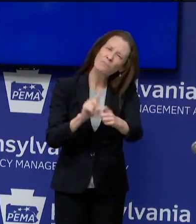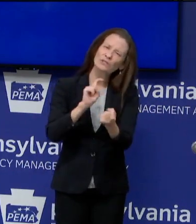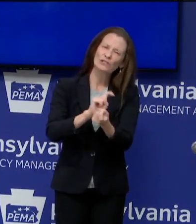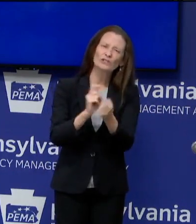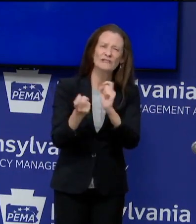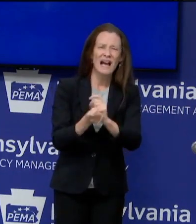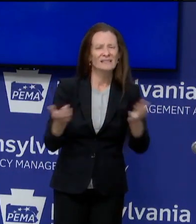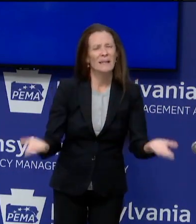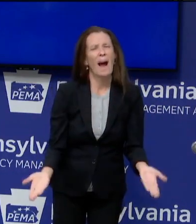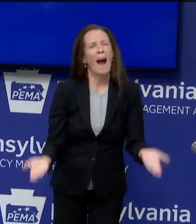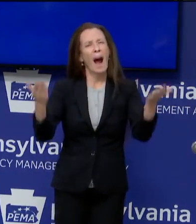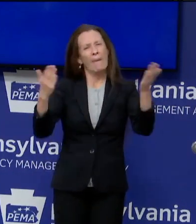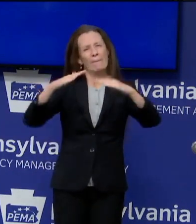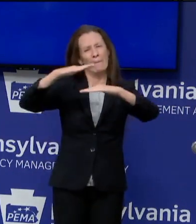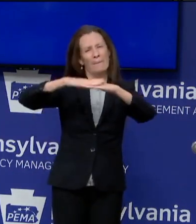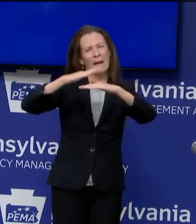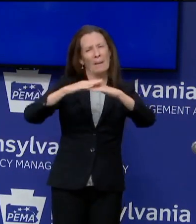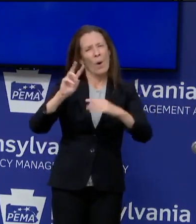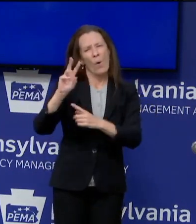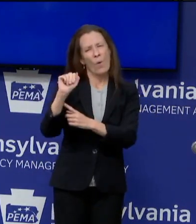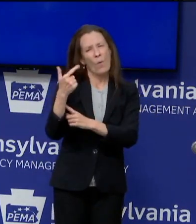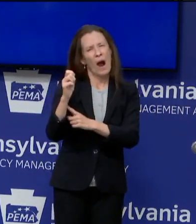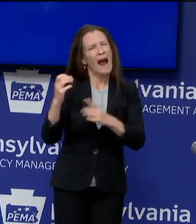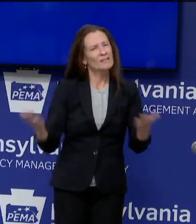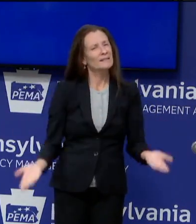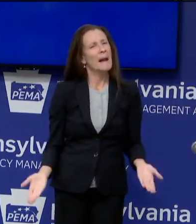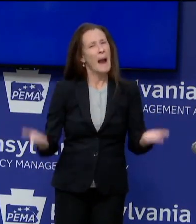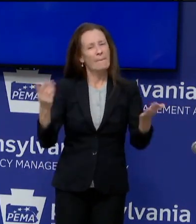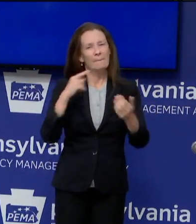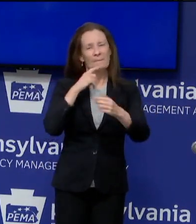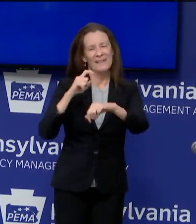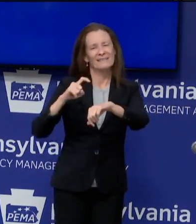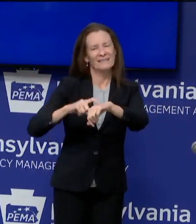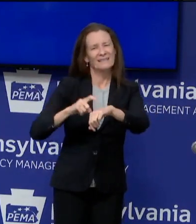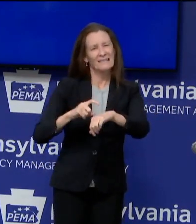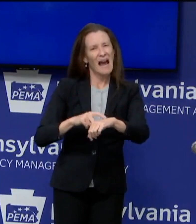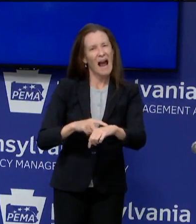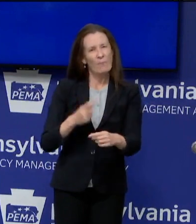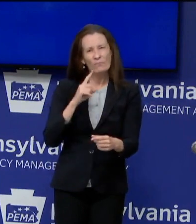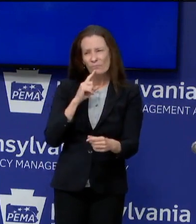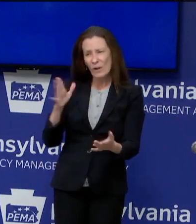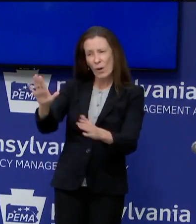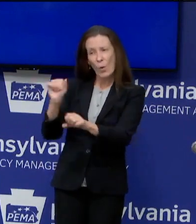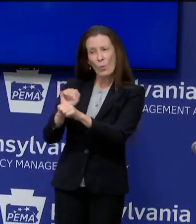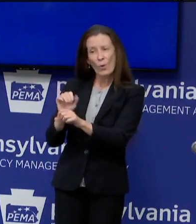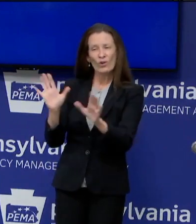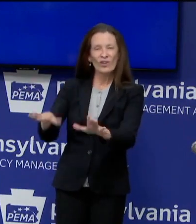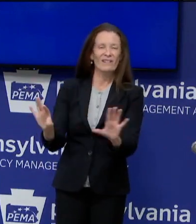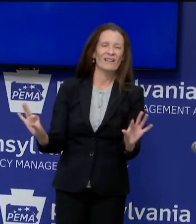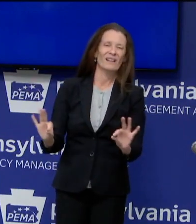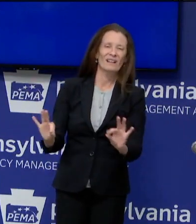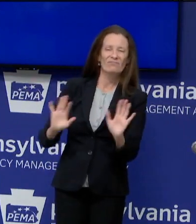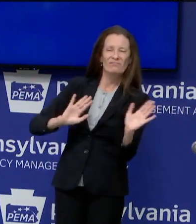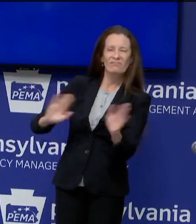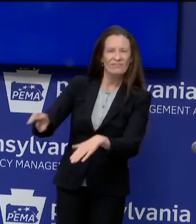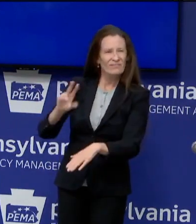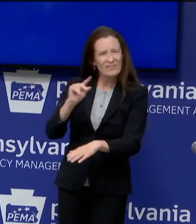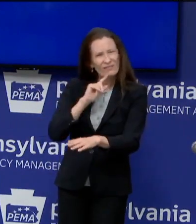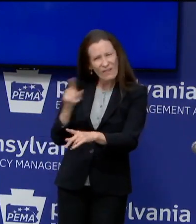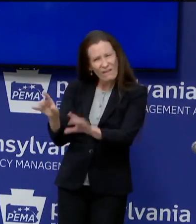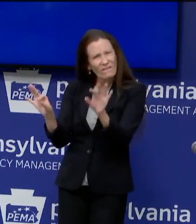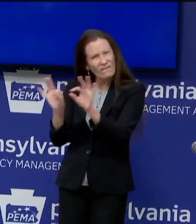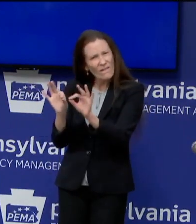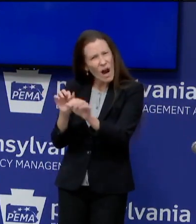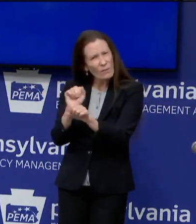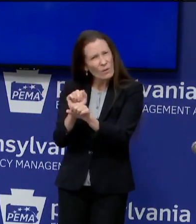wage that is commiserate with the actual value, the value of the labor that they are providing our communities every day. So once again,